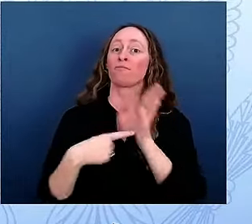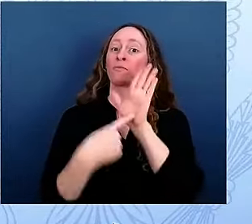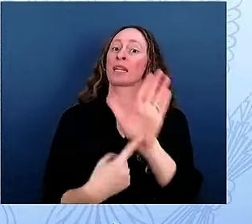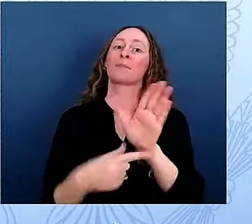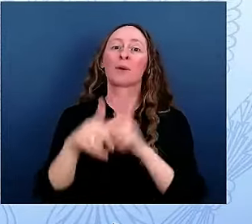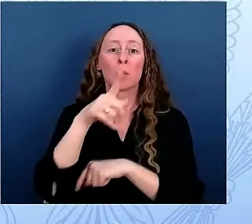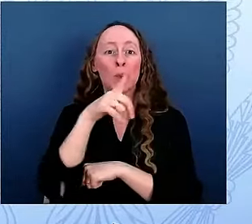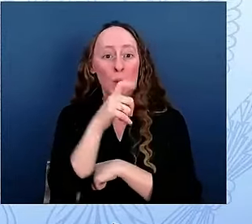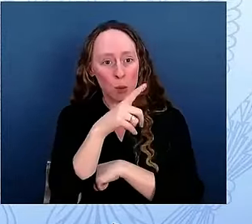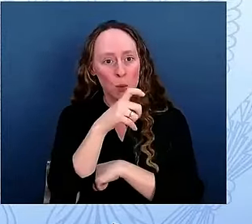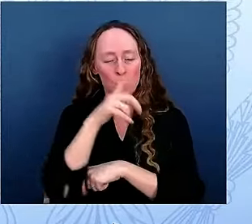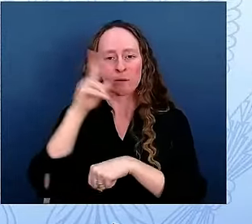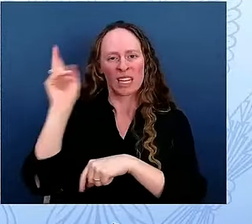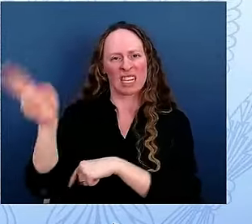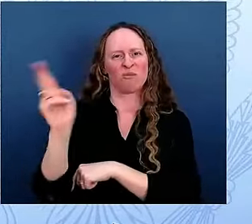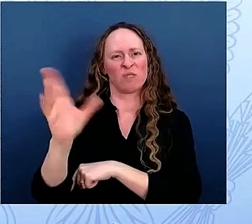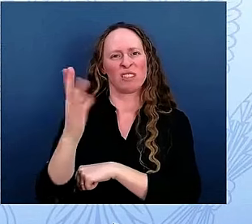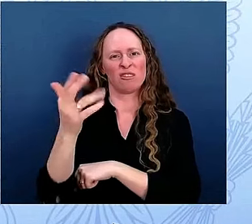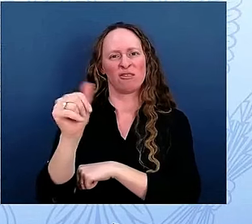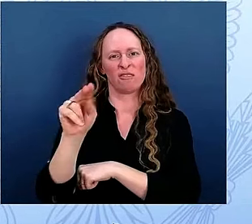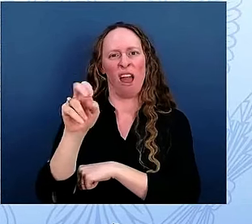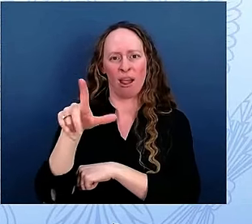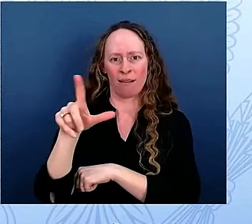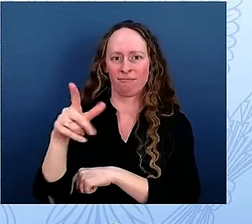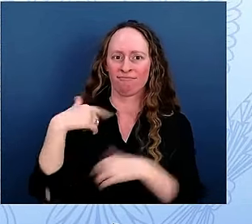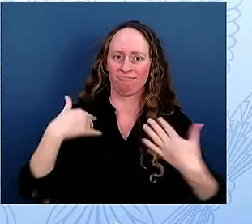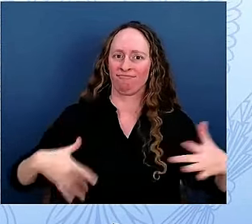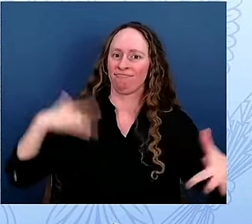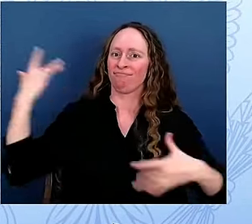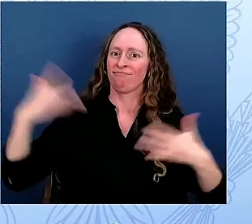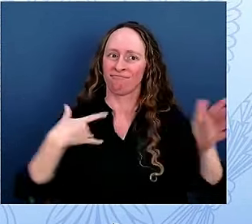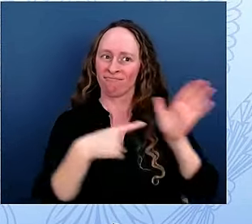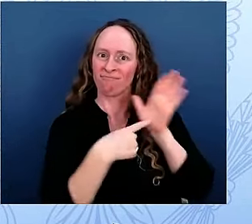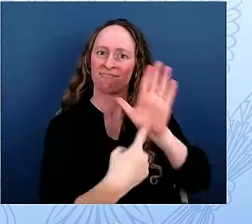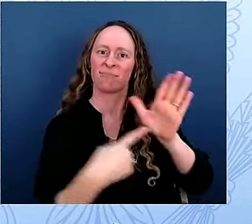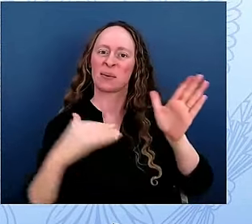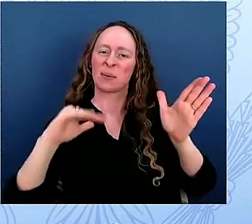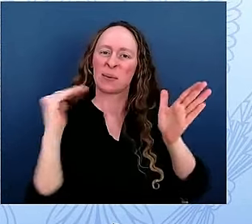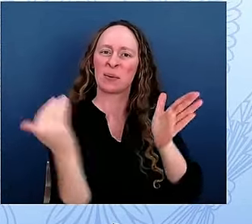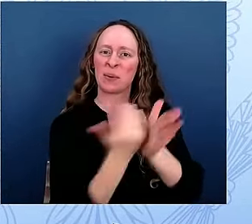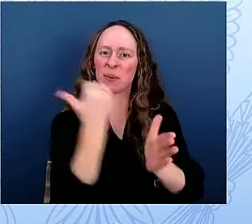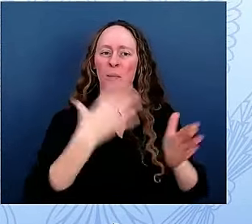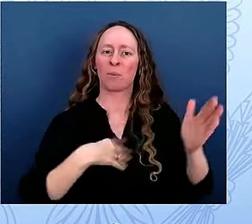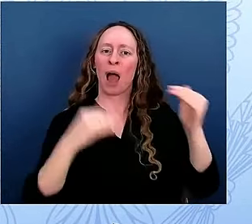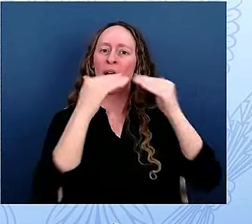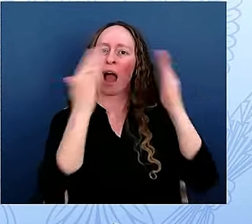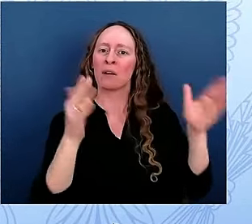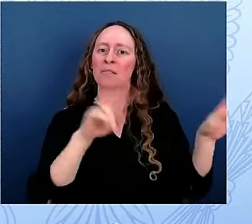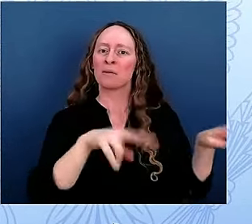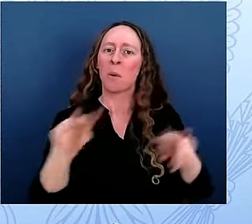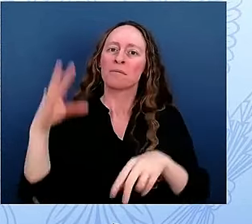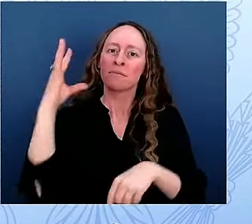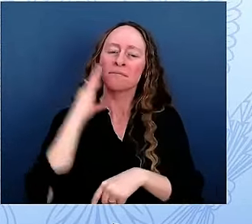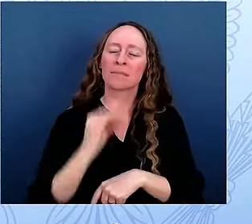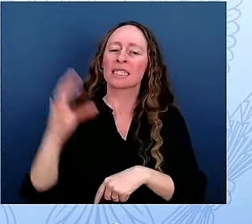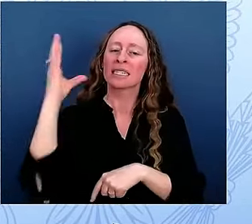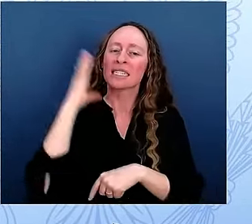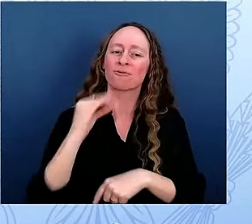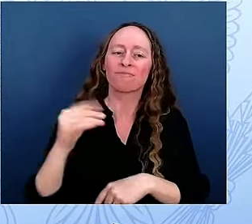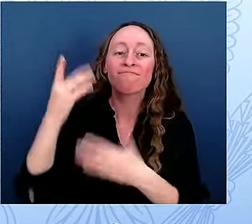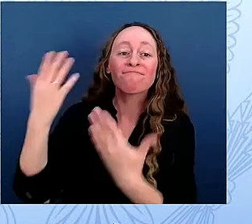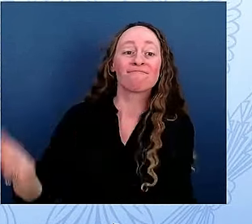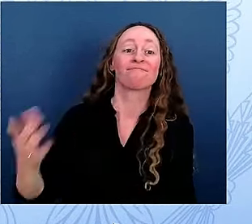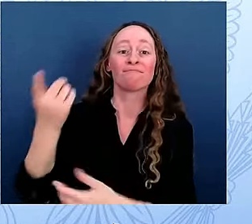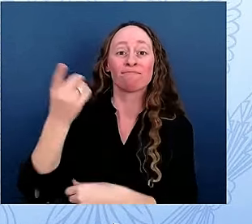White House tour experience. Dr. Biden, as First Lady and throughout your life dedicated to public service and education, you have